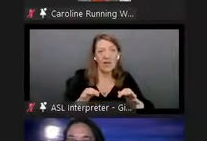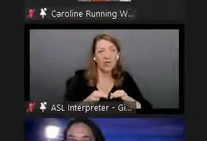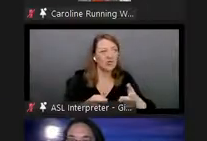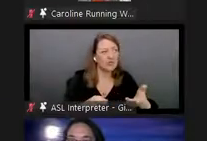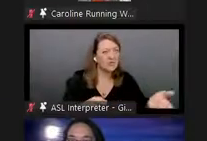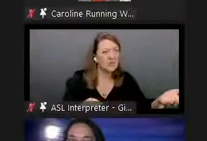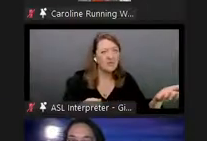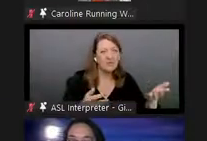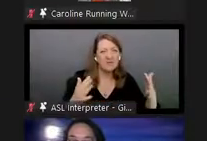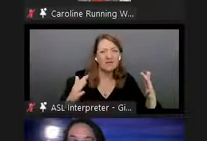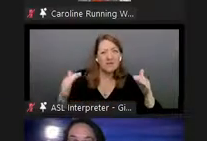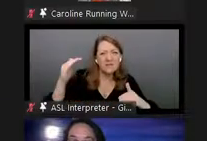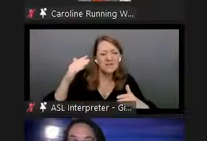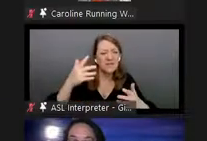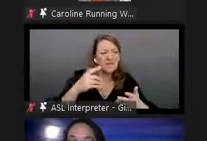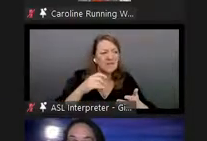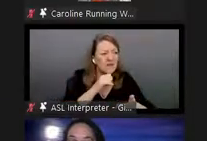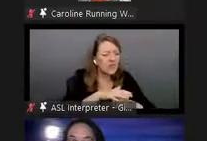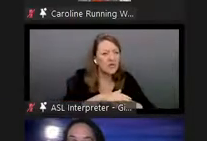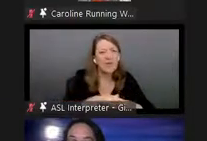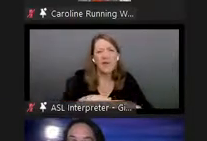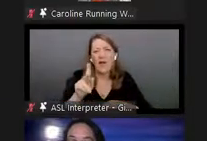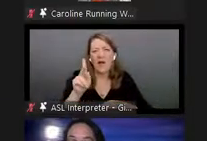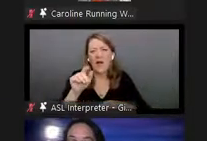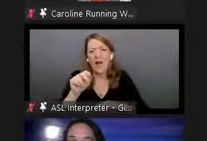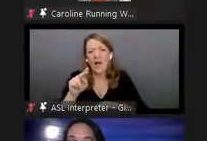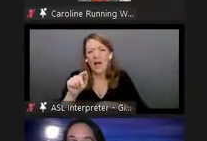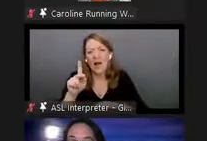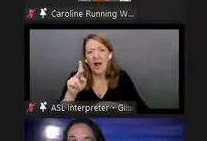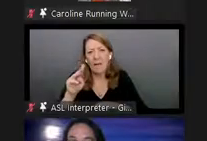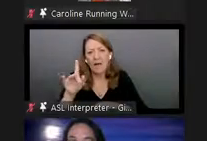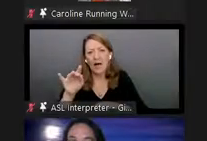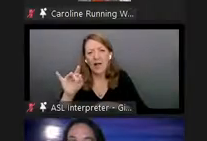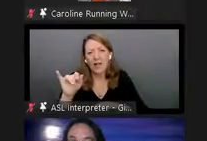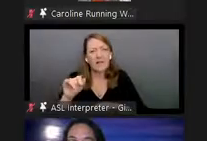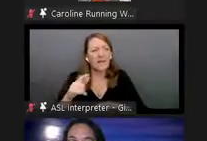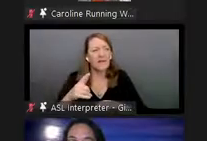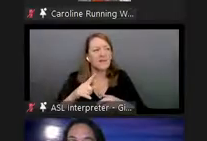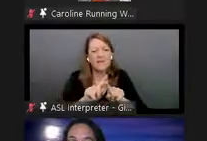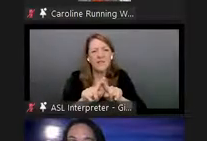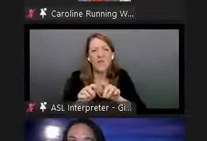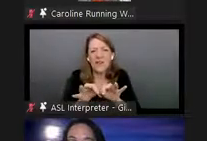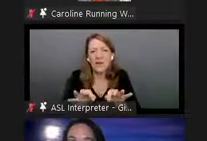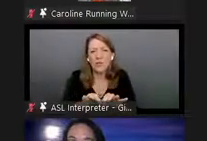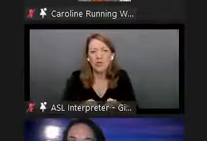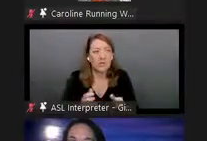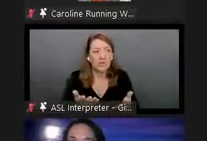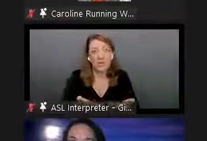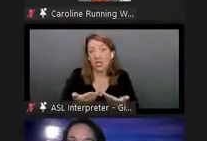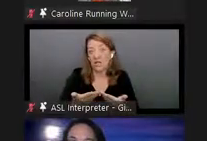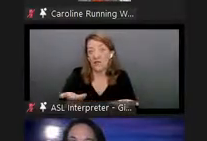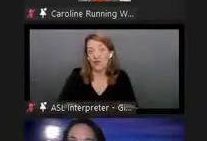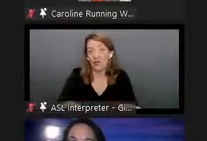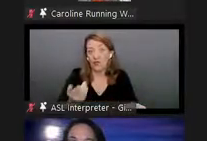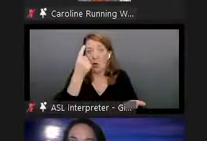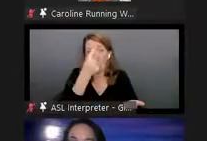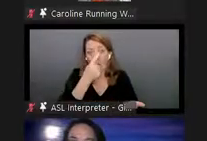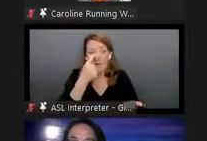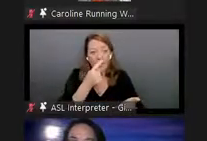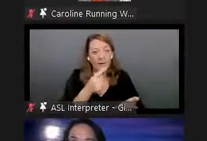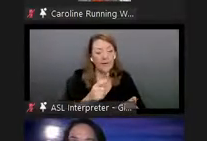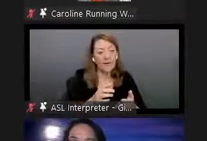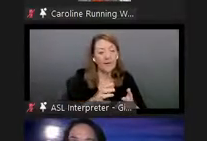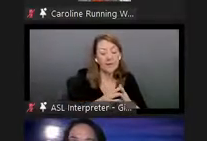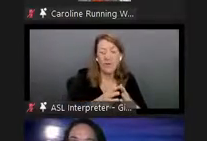Maori, well, I mean, and so on, uh, there are, there are some really big